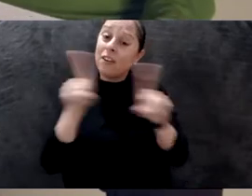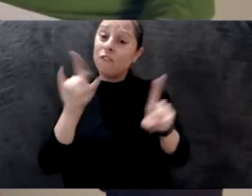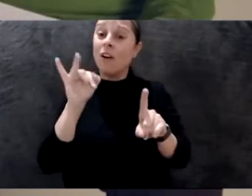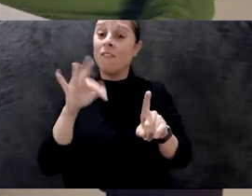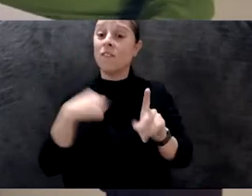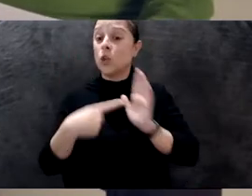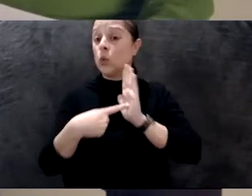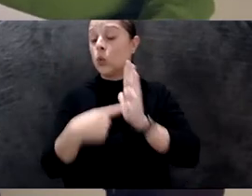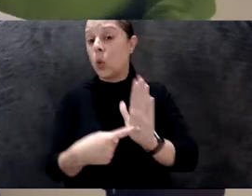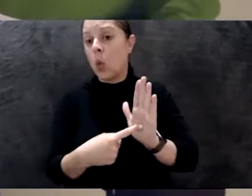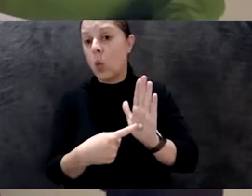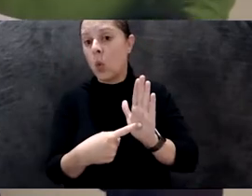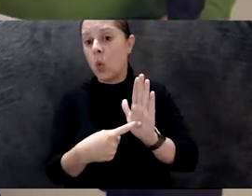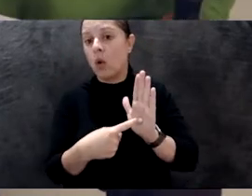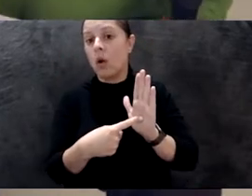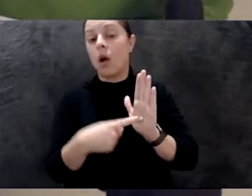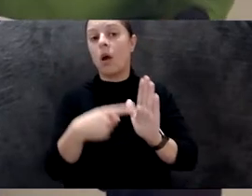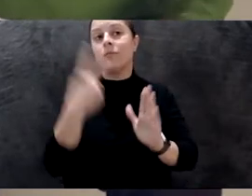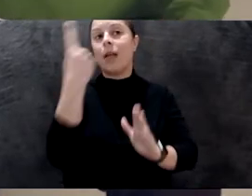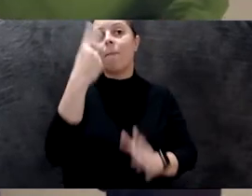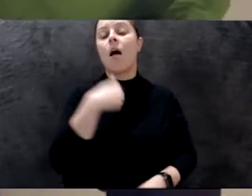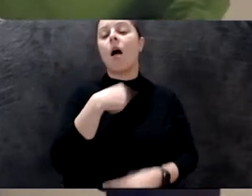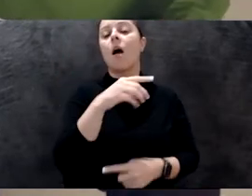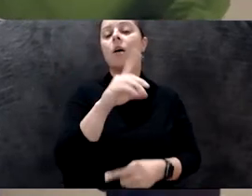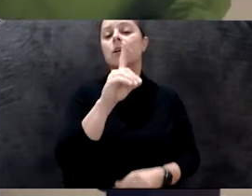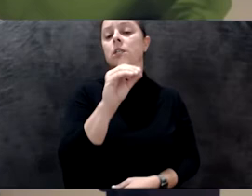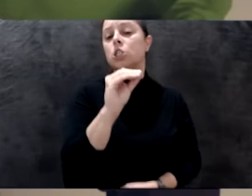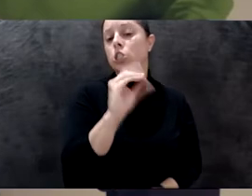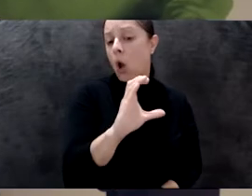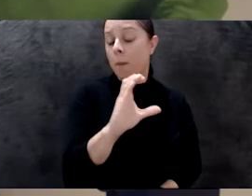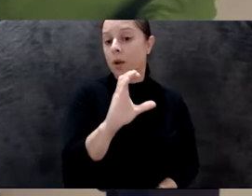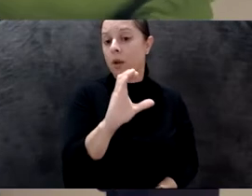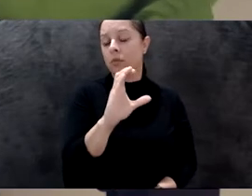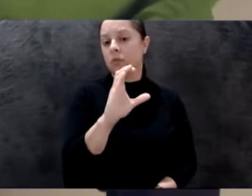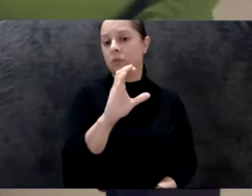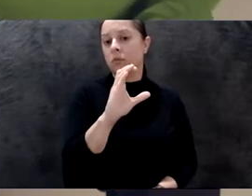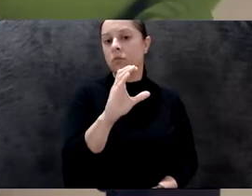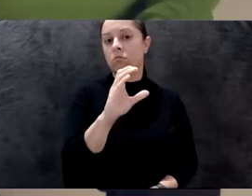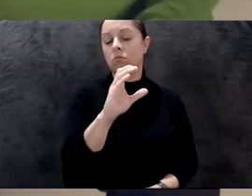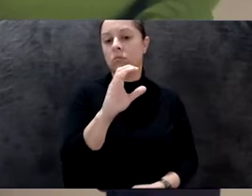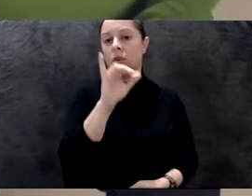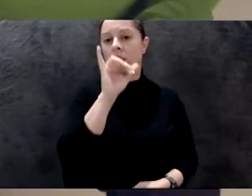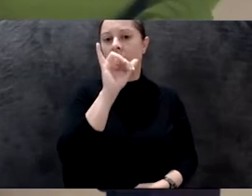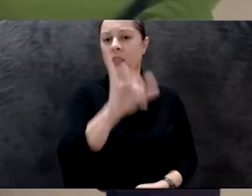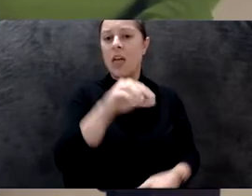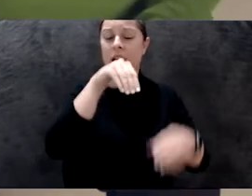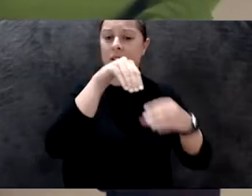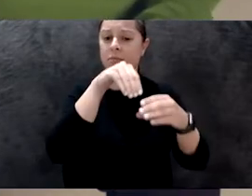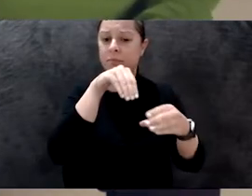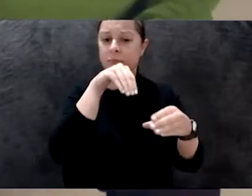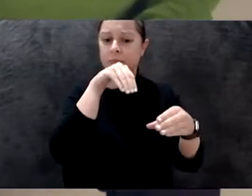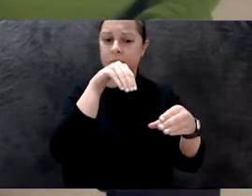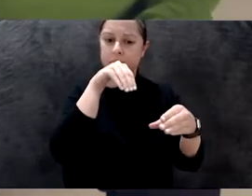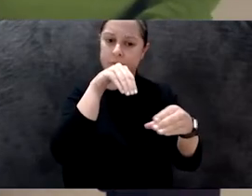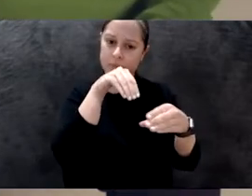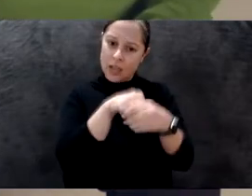document something, which is not my knowledge, without being able to invent an economic system, or in the way that they want to be